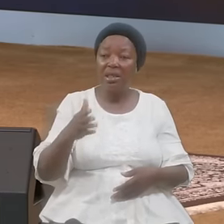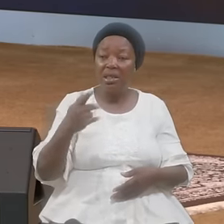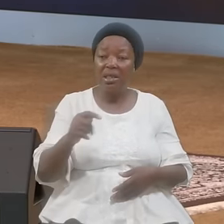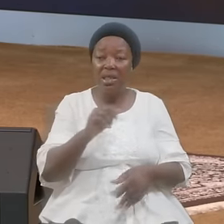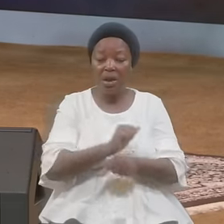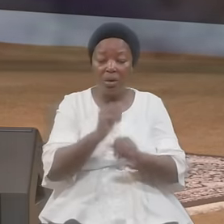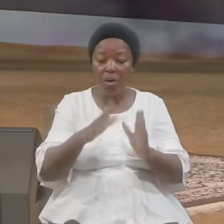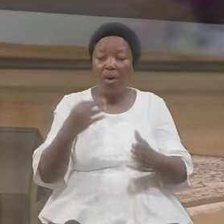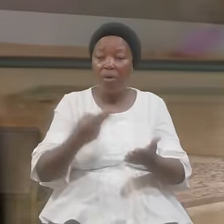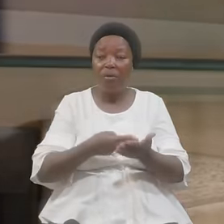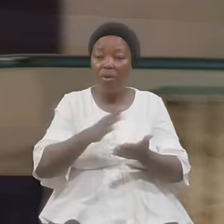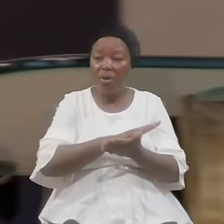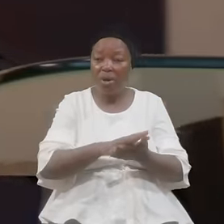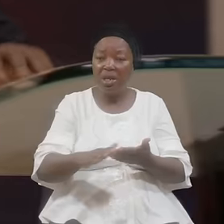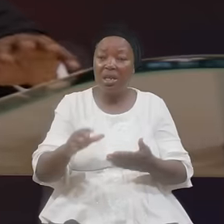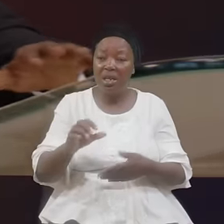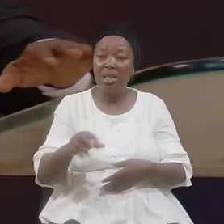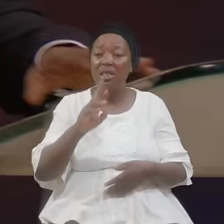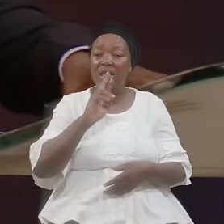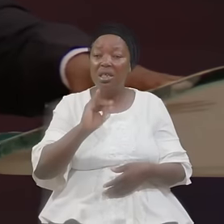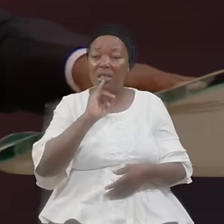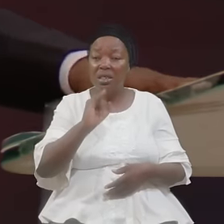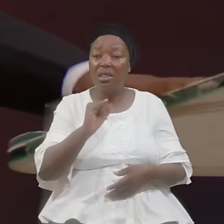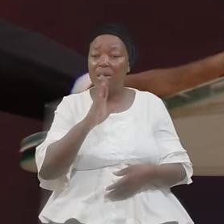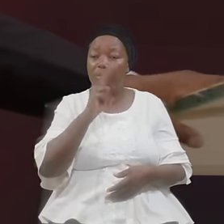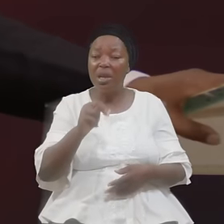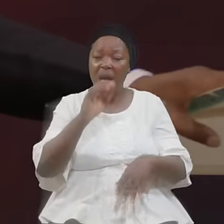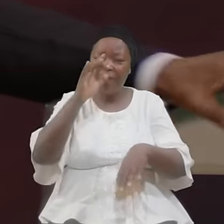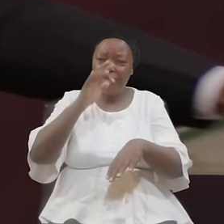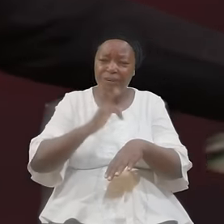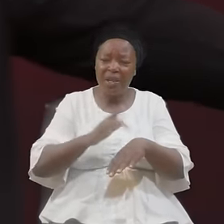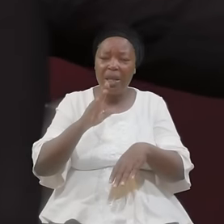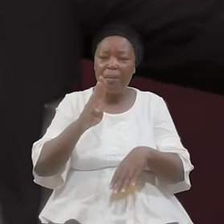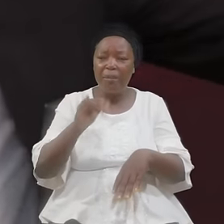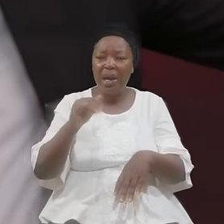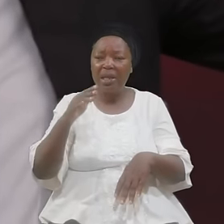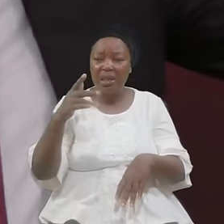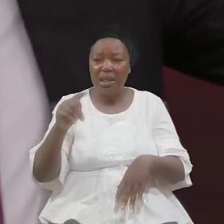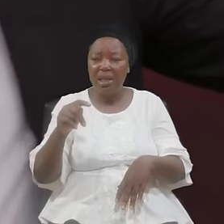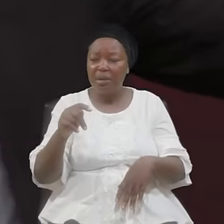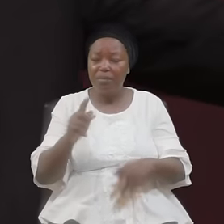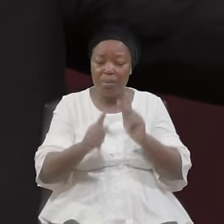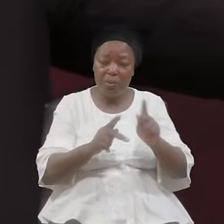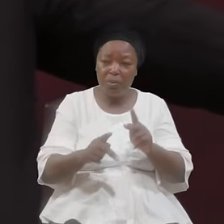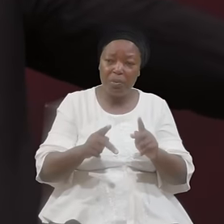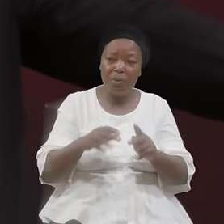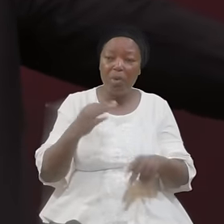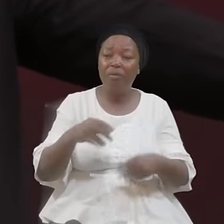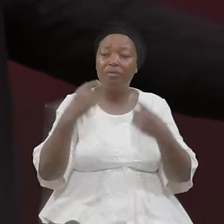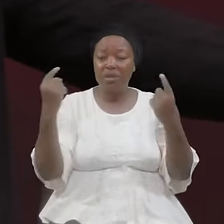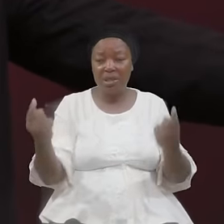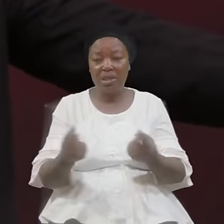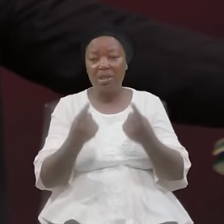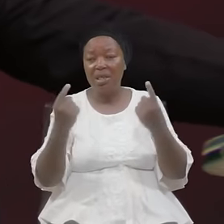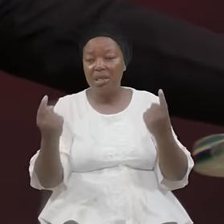Of Holiness Is Being Affected By The Termites Of Sinfulness